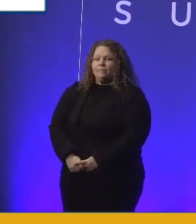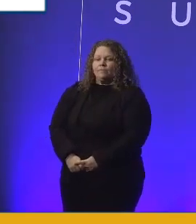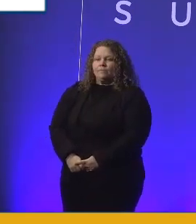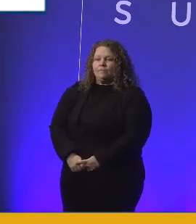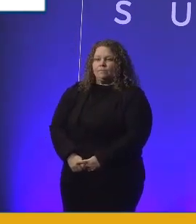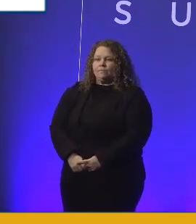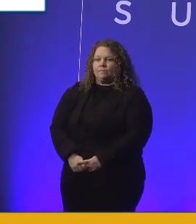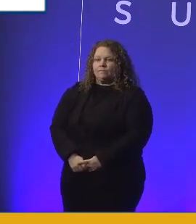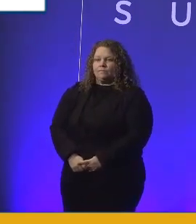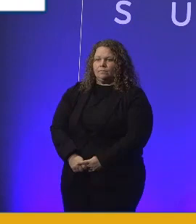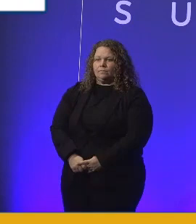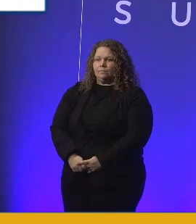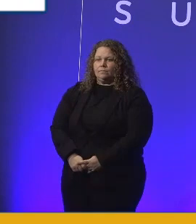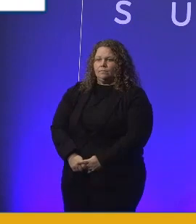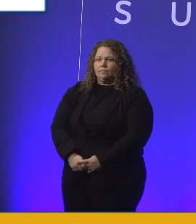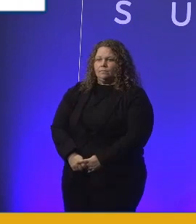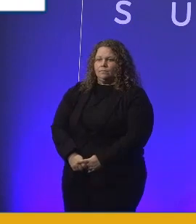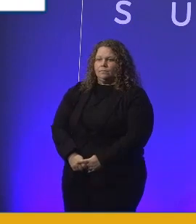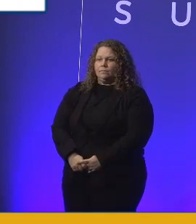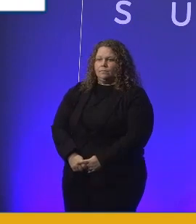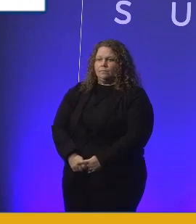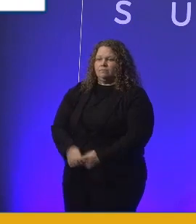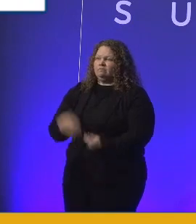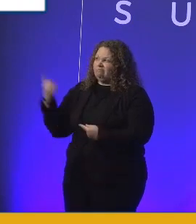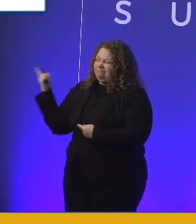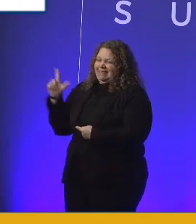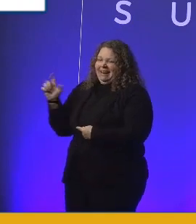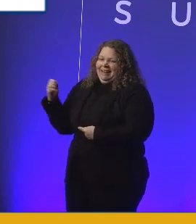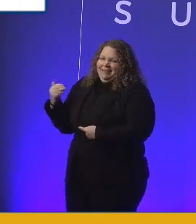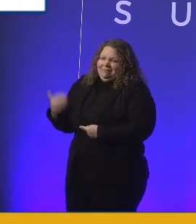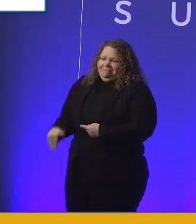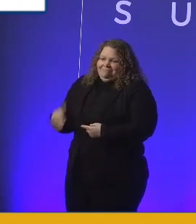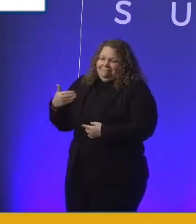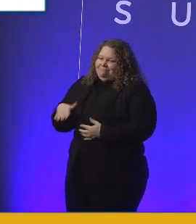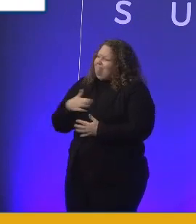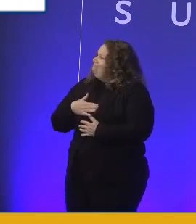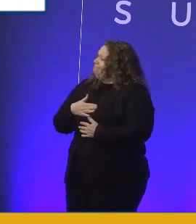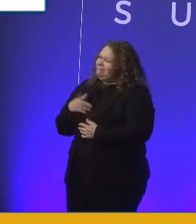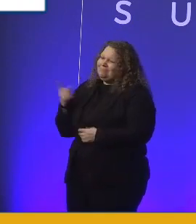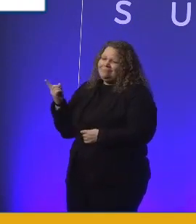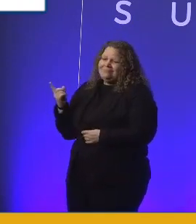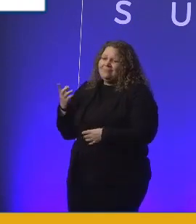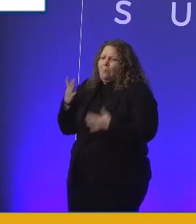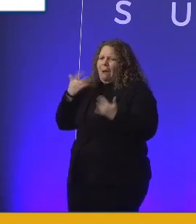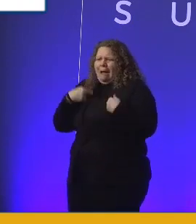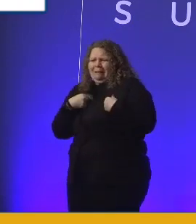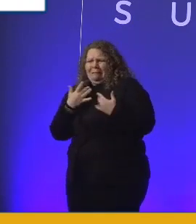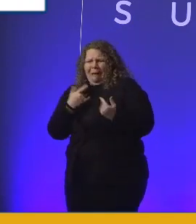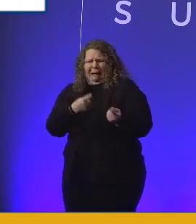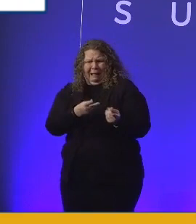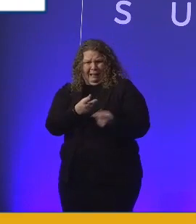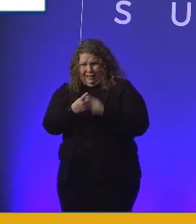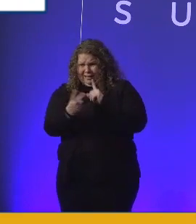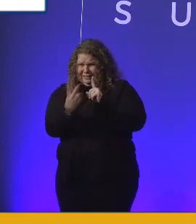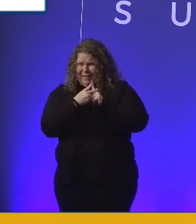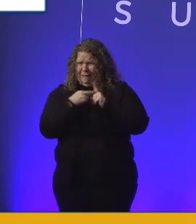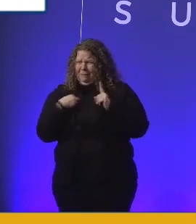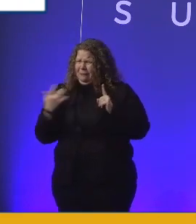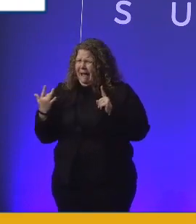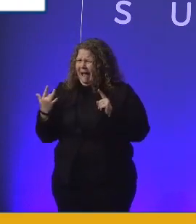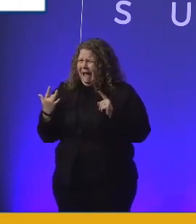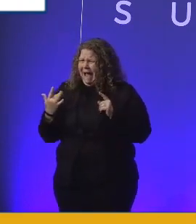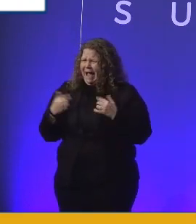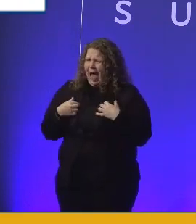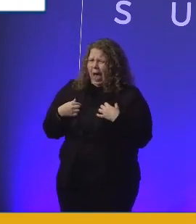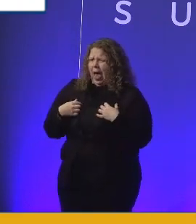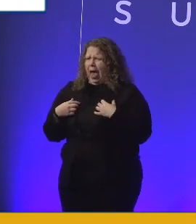So Lee's been on quite a journey from, why me? Why are they giving me this work to do, this public statement to, I want to take over